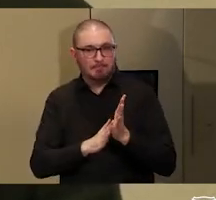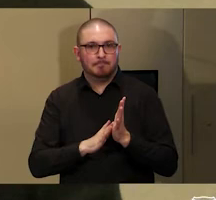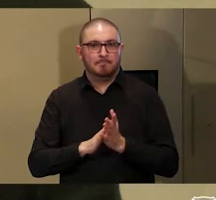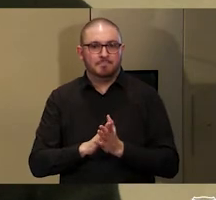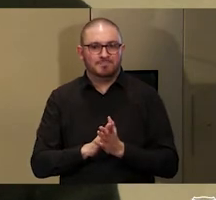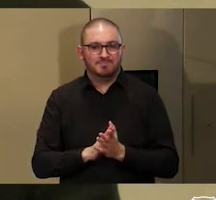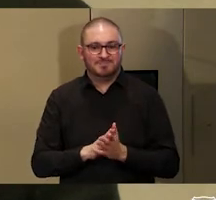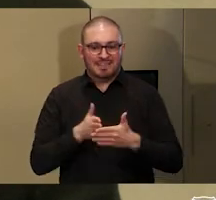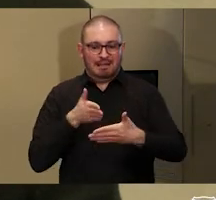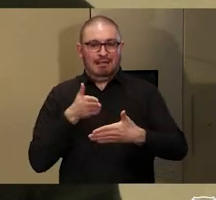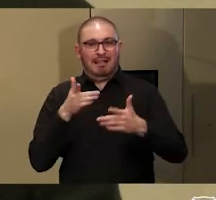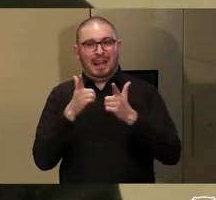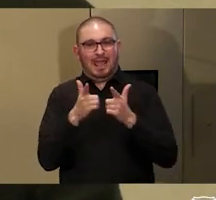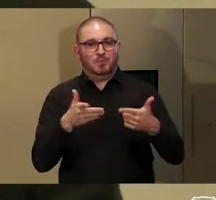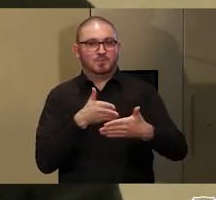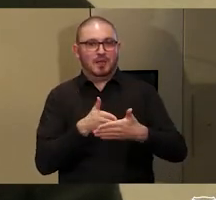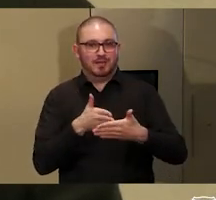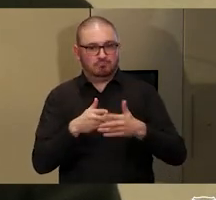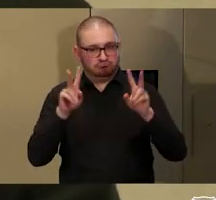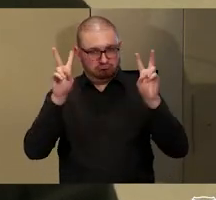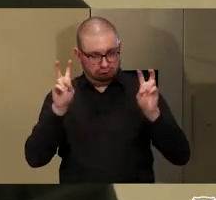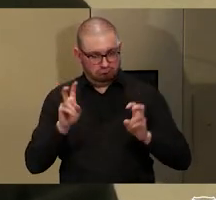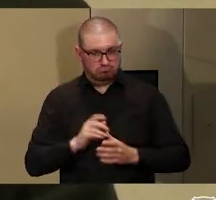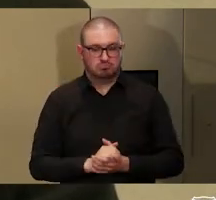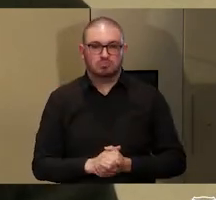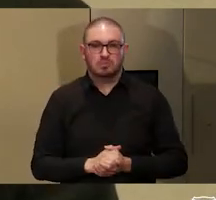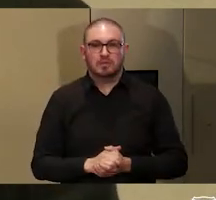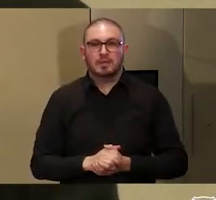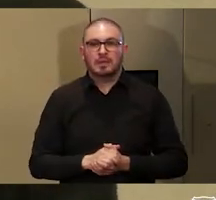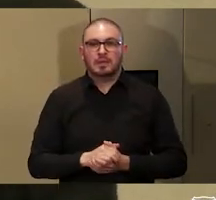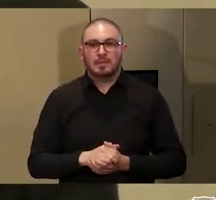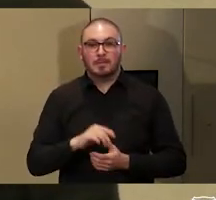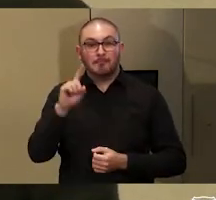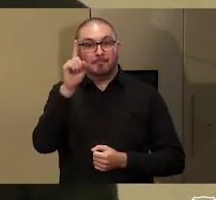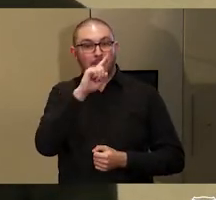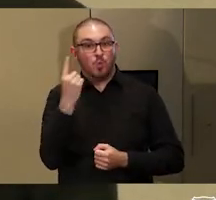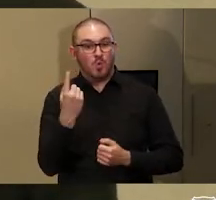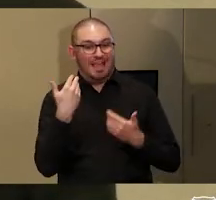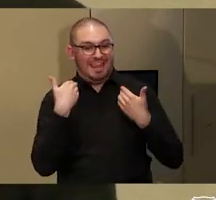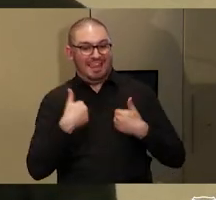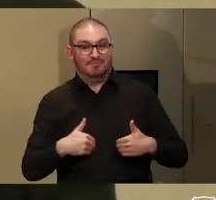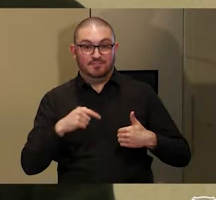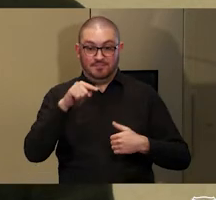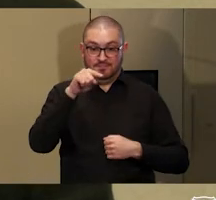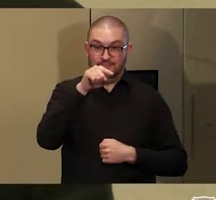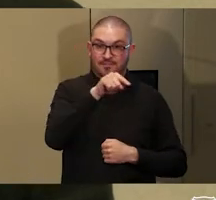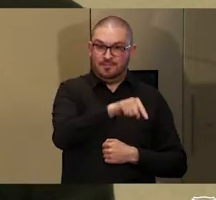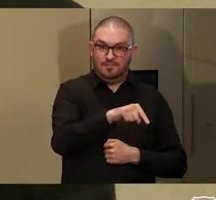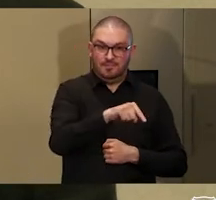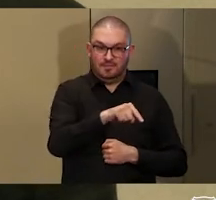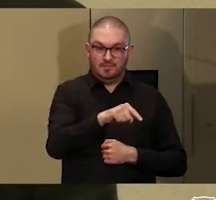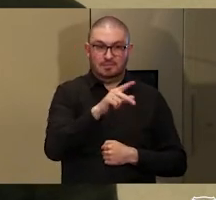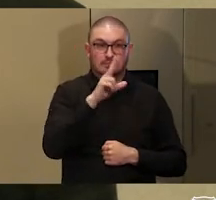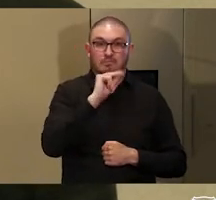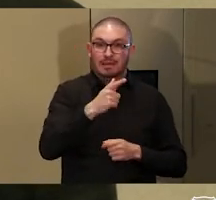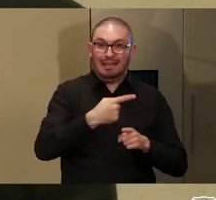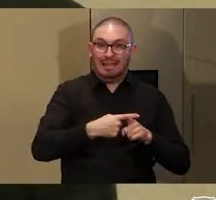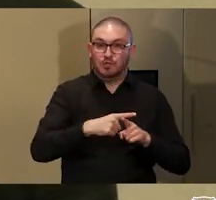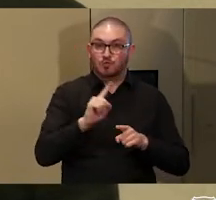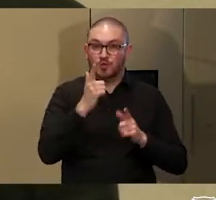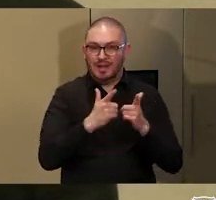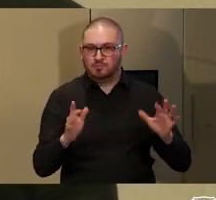language barrier. The people who live at Mutijulu don't speak English as their first